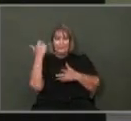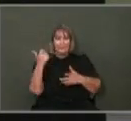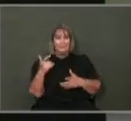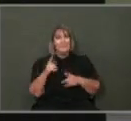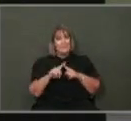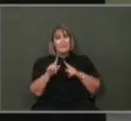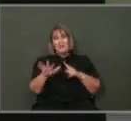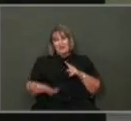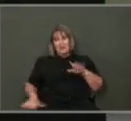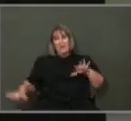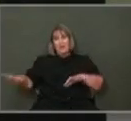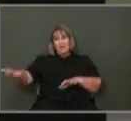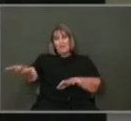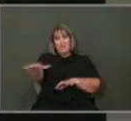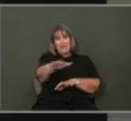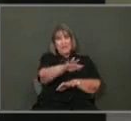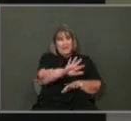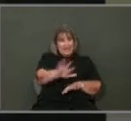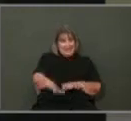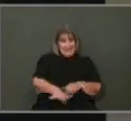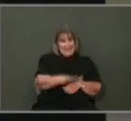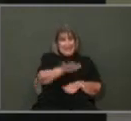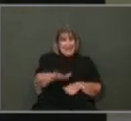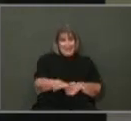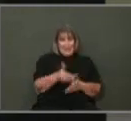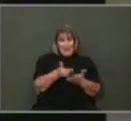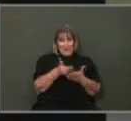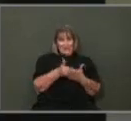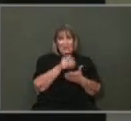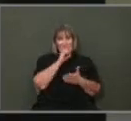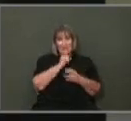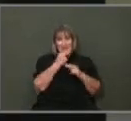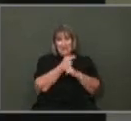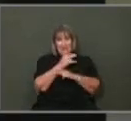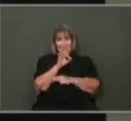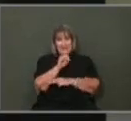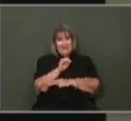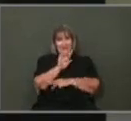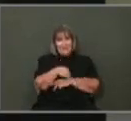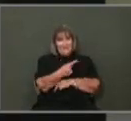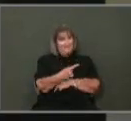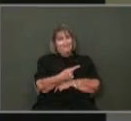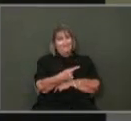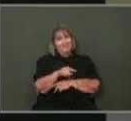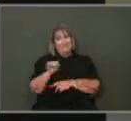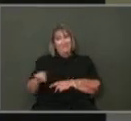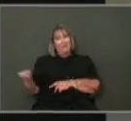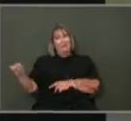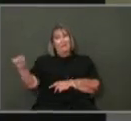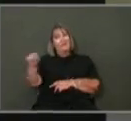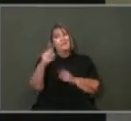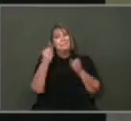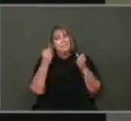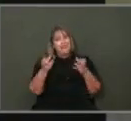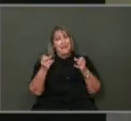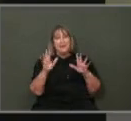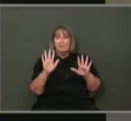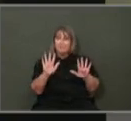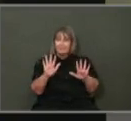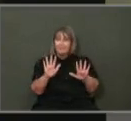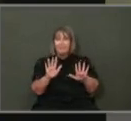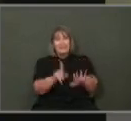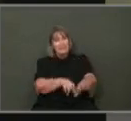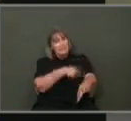described, just not over here off of Old Highway 90. And to be honest with you, it's going to take a long time to fix those things.